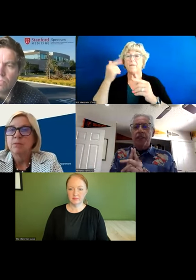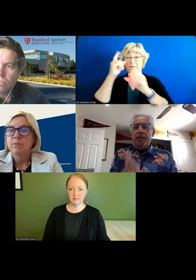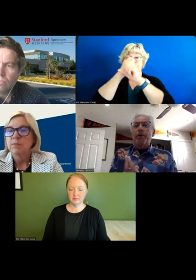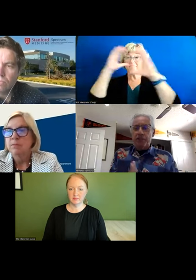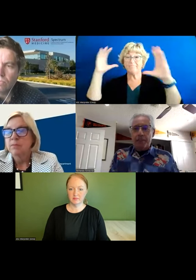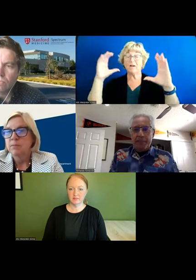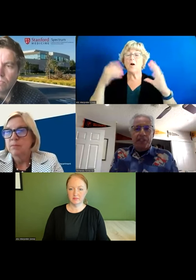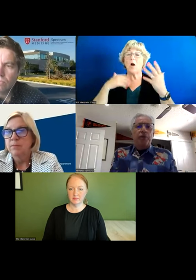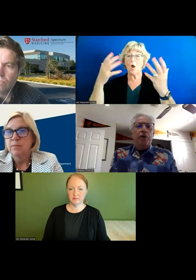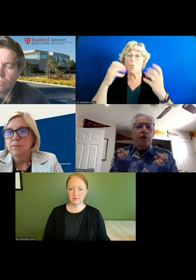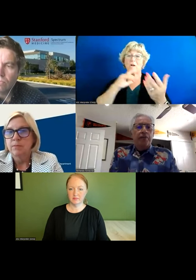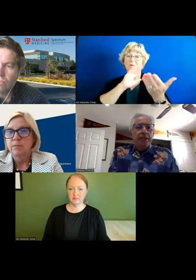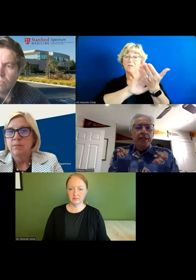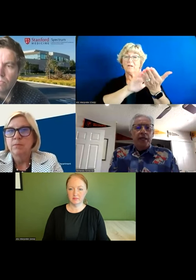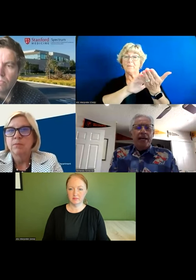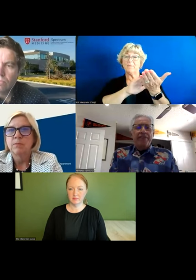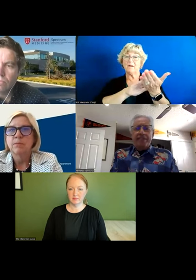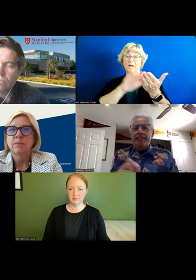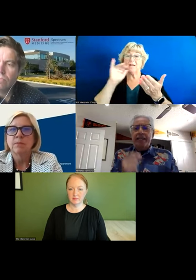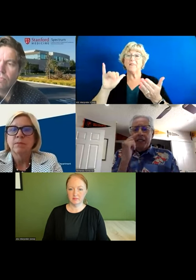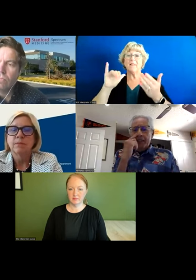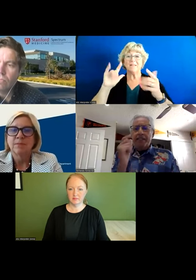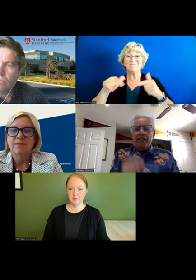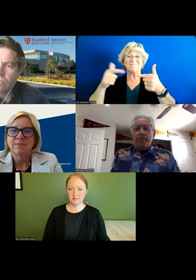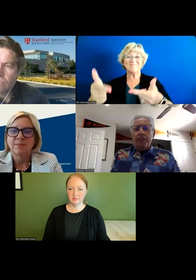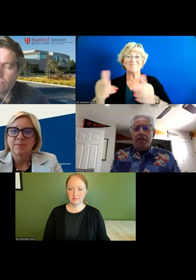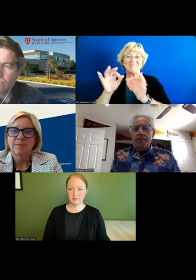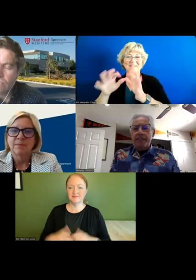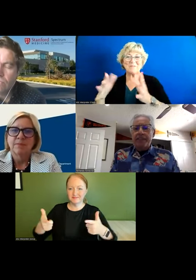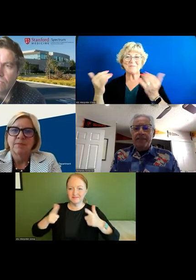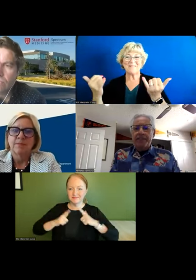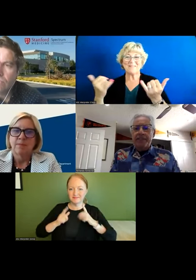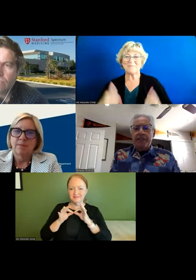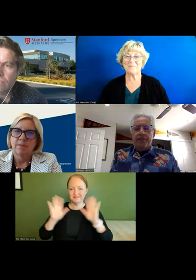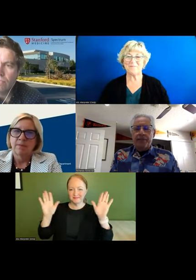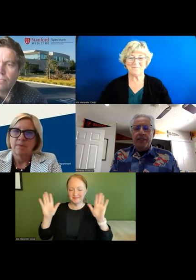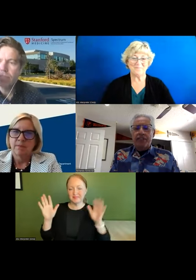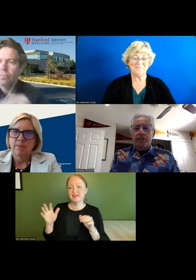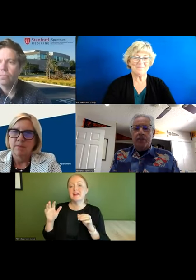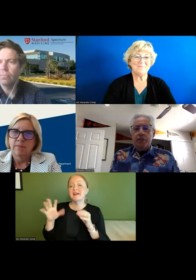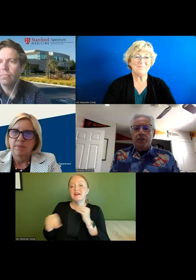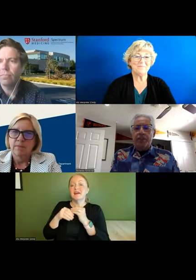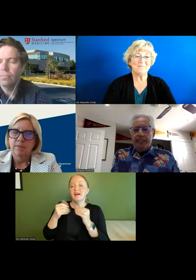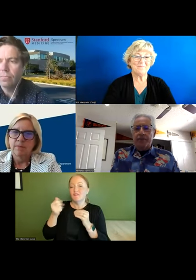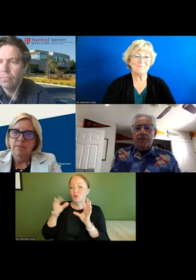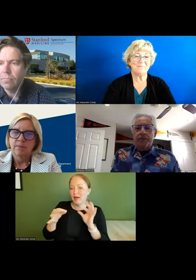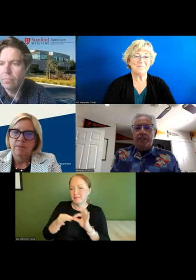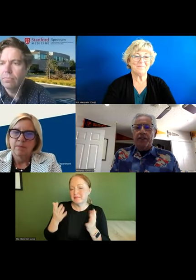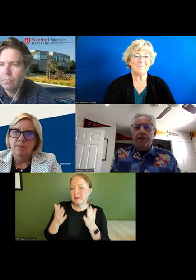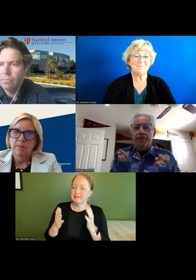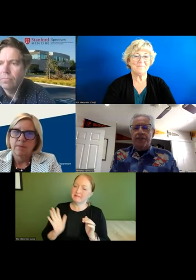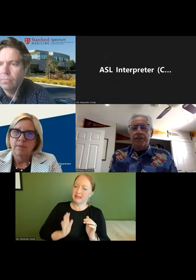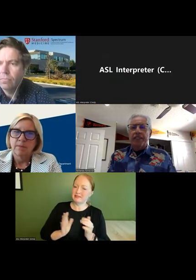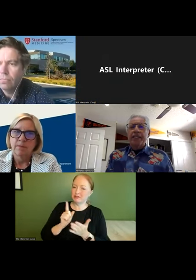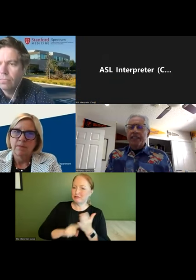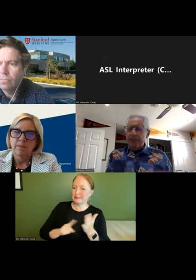so i want to commend you all uh having said that just a couple of comments and even a collegial critique as was mentioned